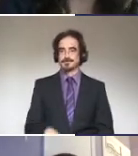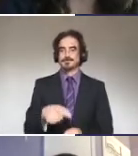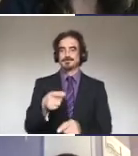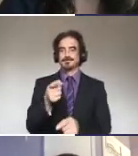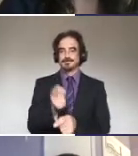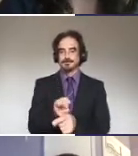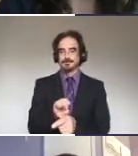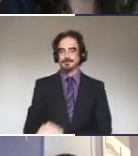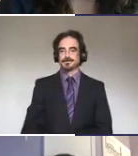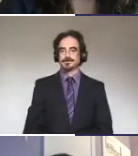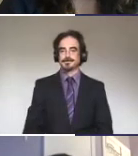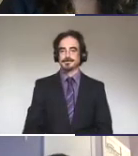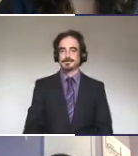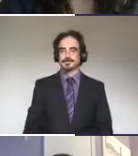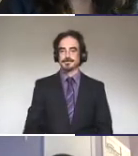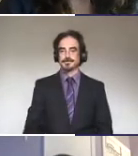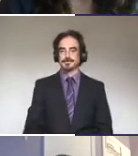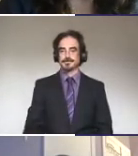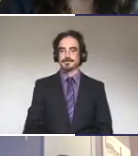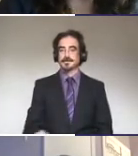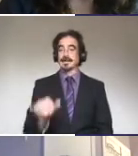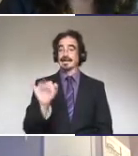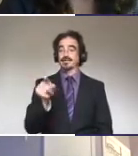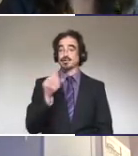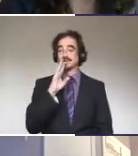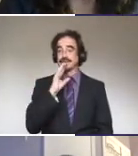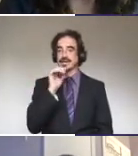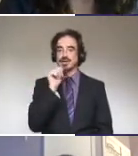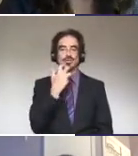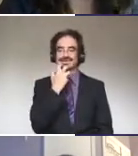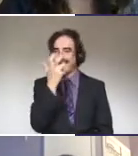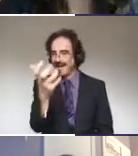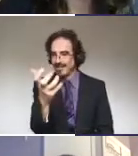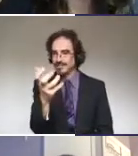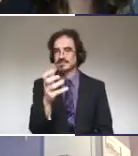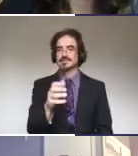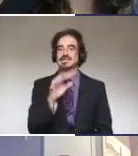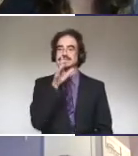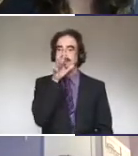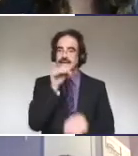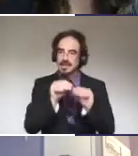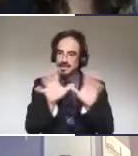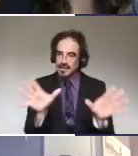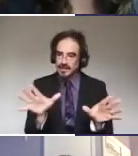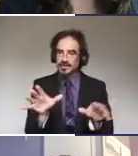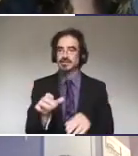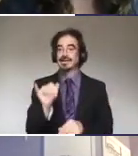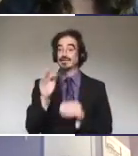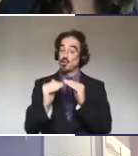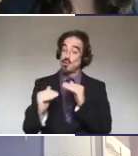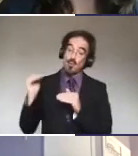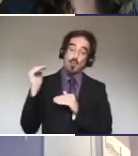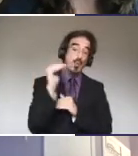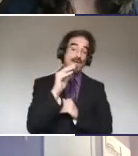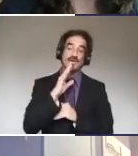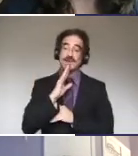speaking, just don't yell, speak clearly, speak normally, don't speak fast. Um, if you over pronounce or yell, you can actually